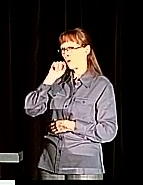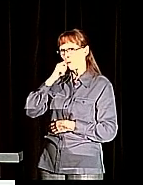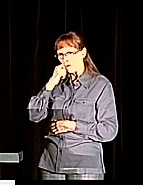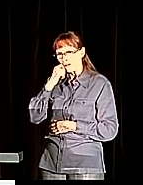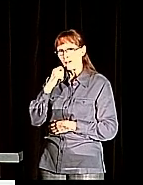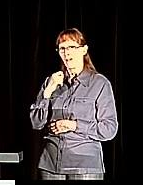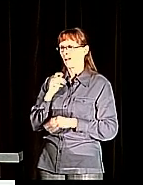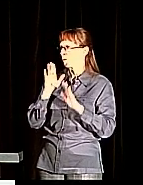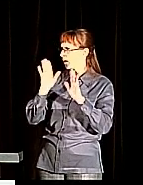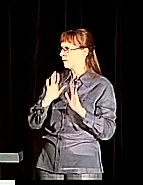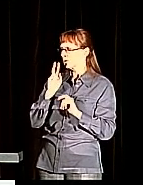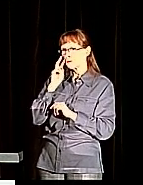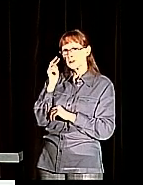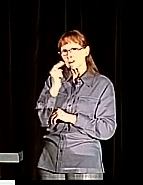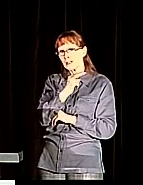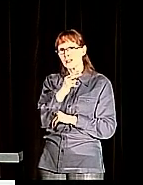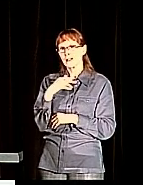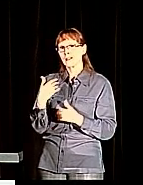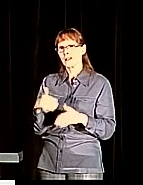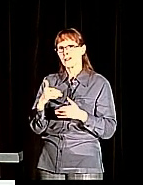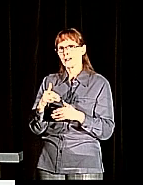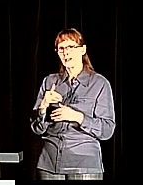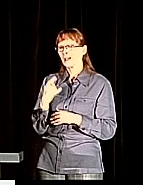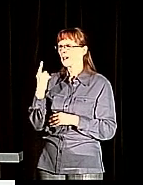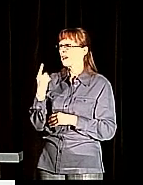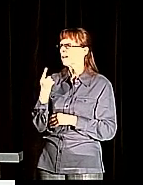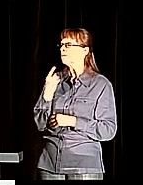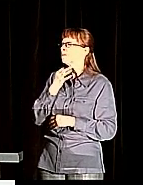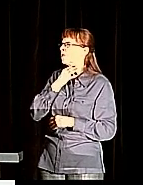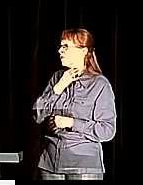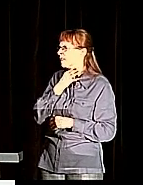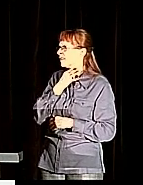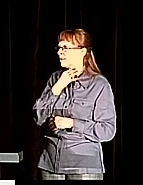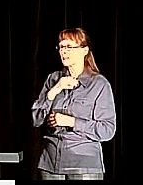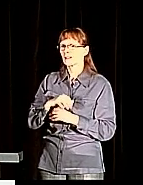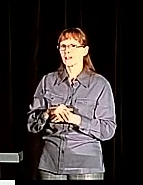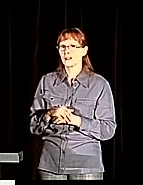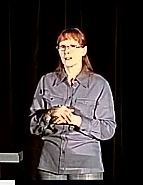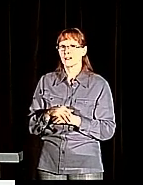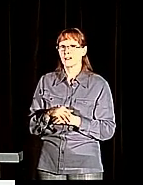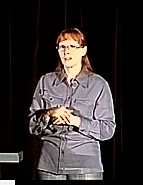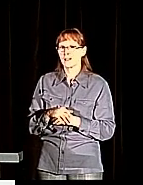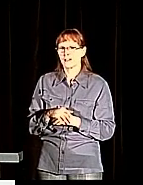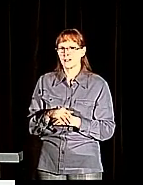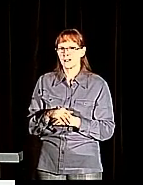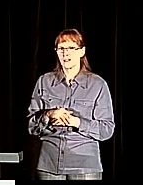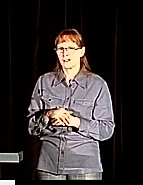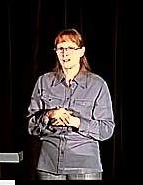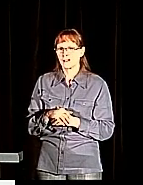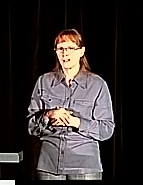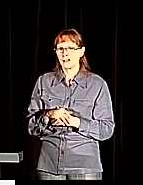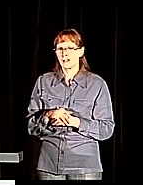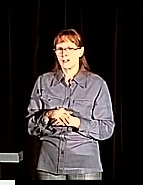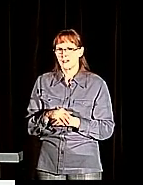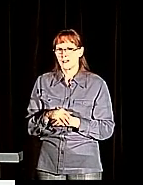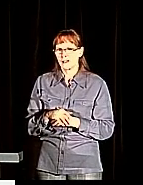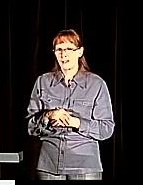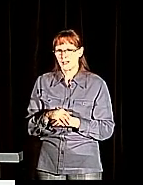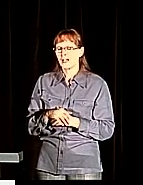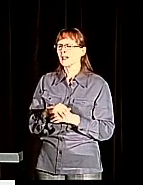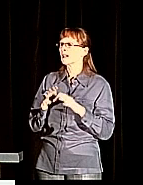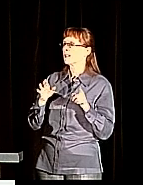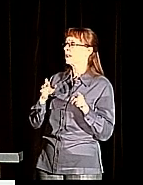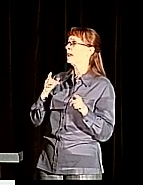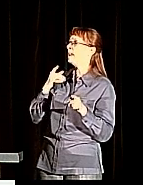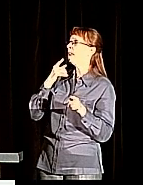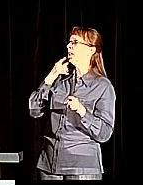all this out. One thing I'm curious is how or even if the well-hearing programming community can support the deaf